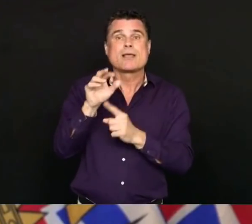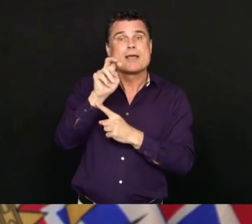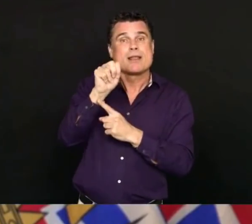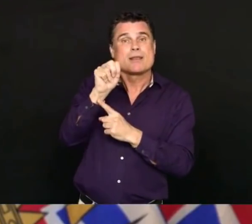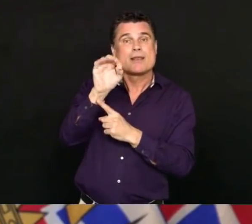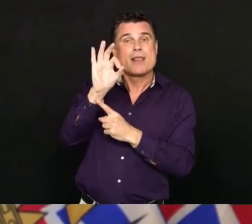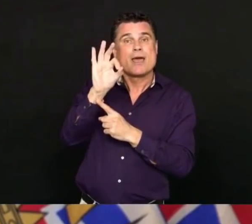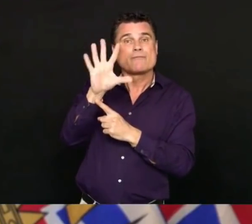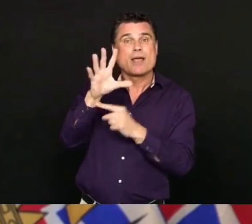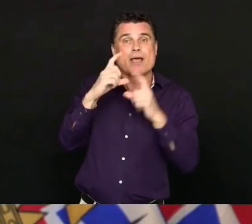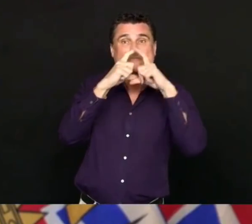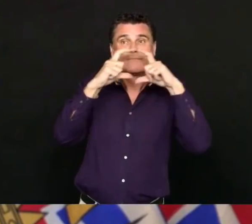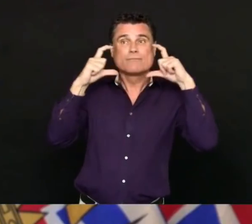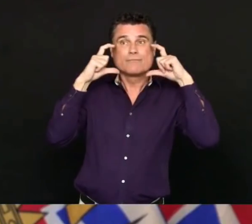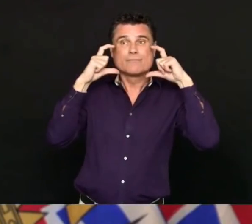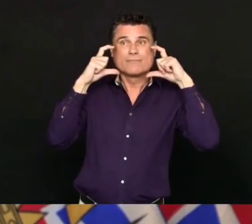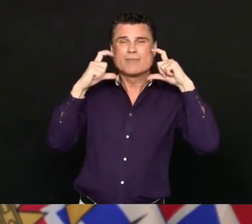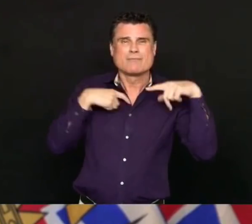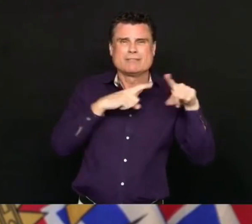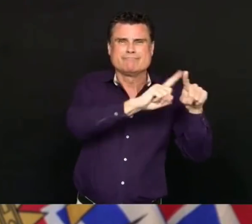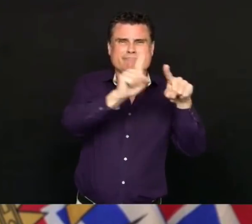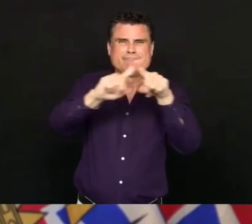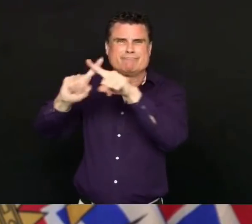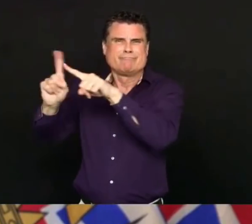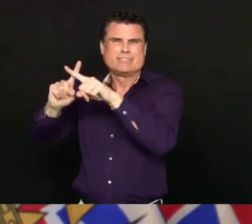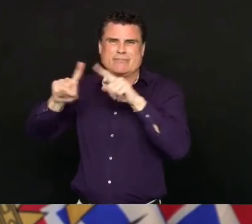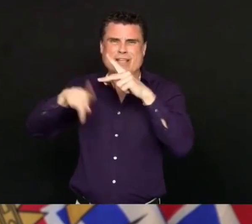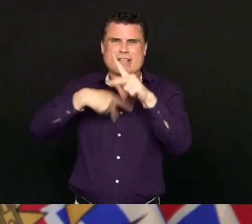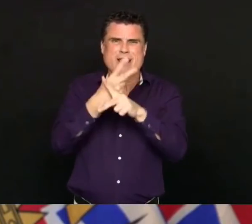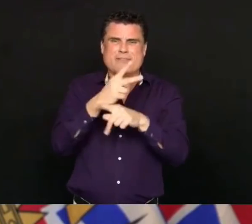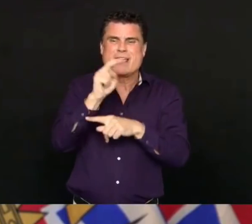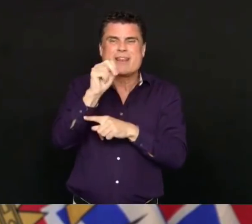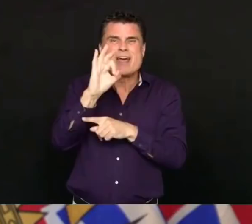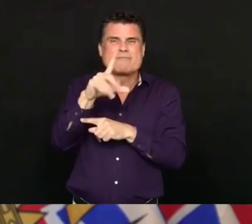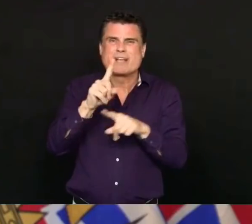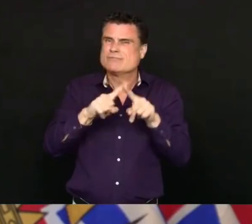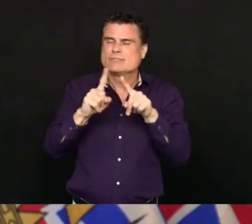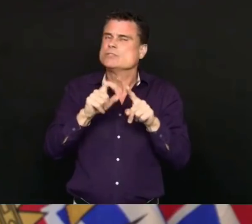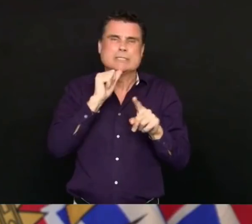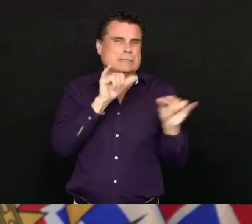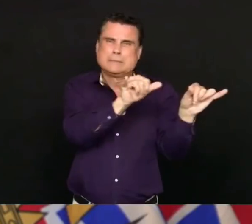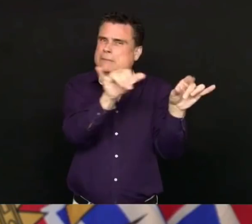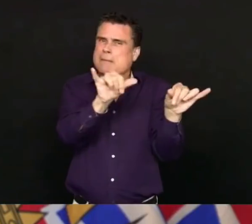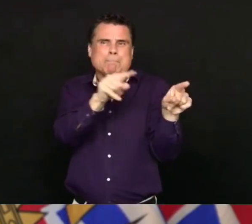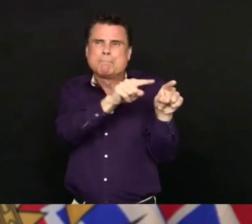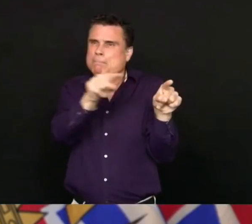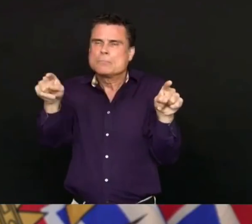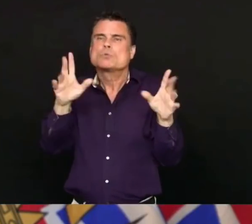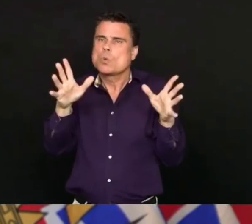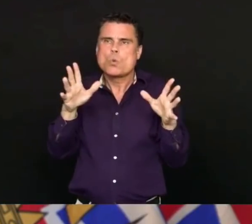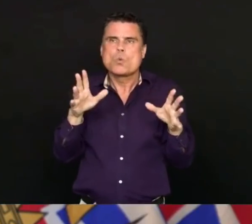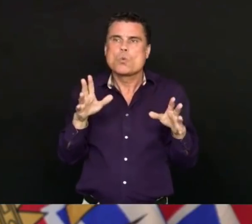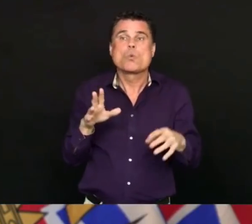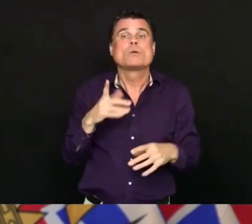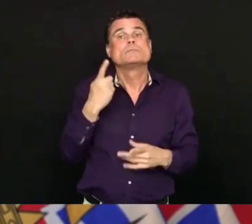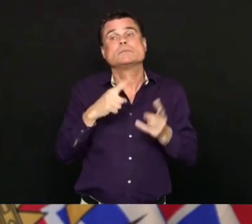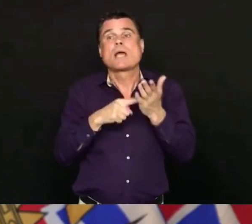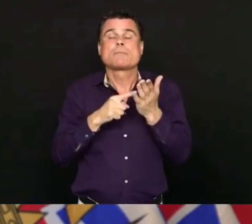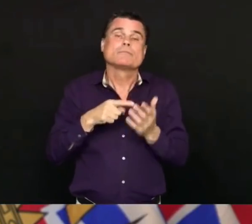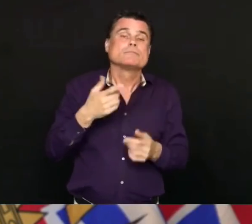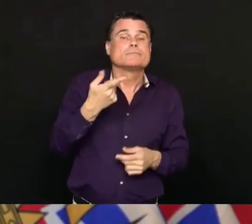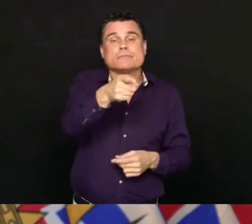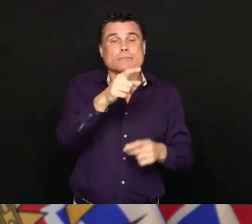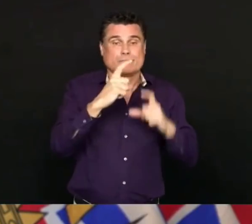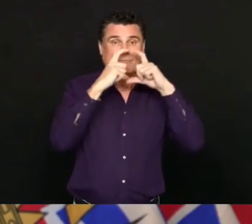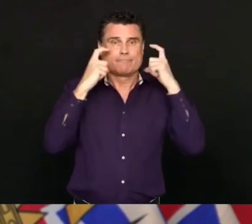some of them that are used in industrial settings may not be appropriate for the medical setting. So through the supply hub, we can make sure that